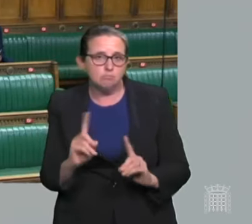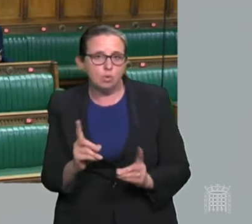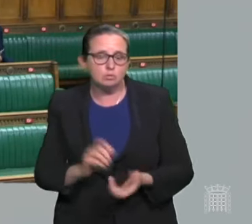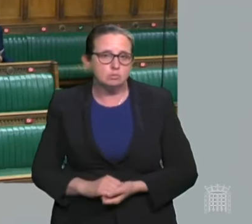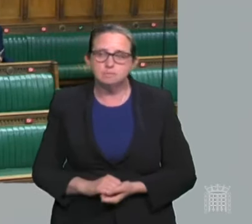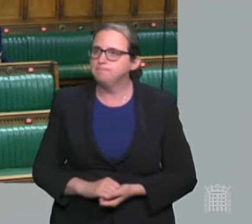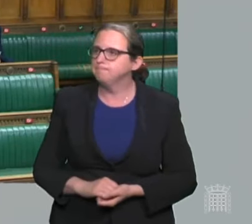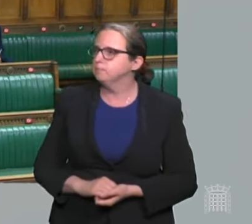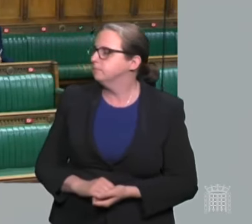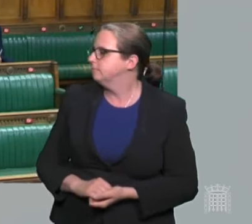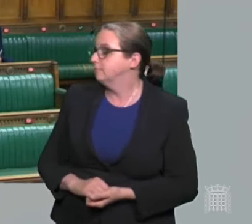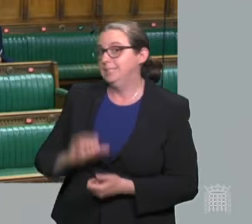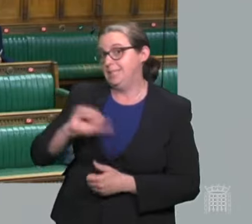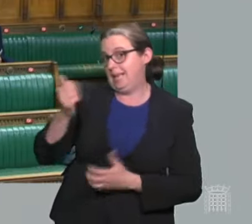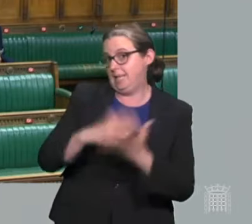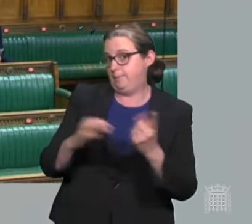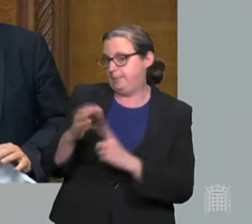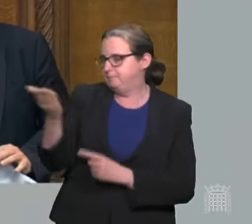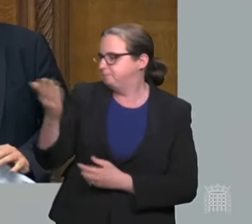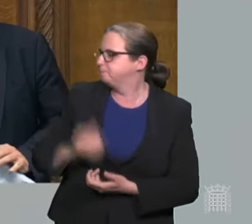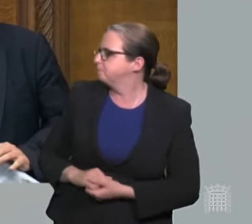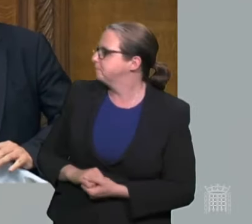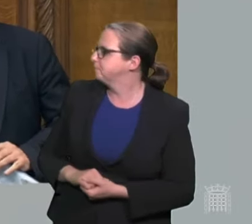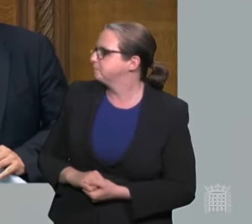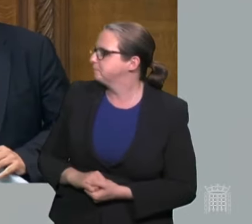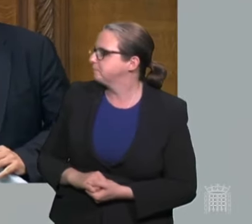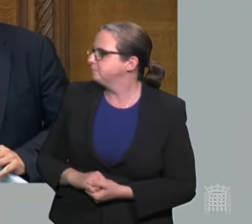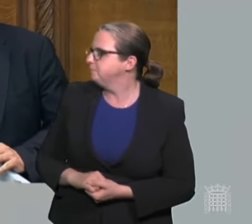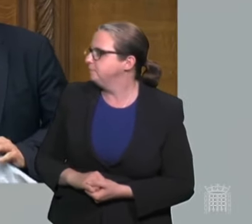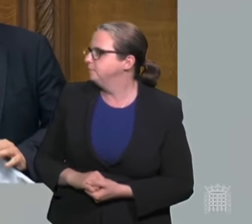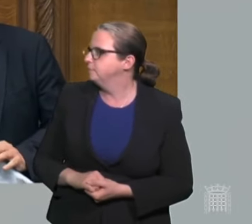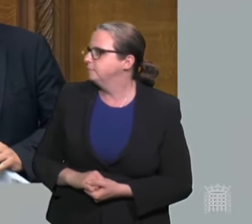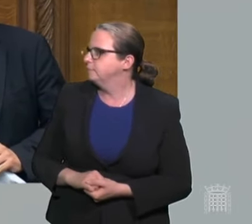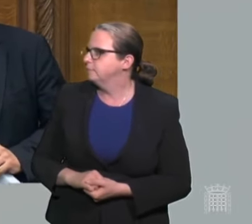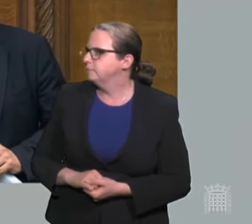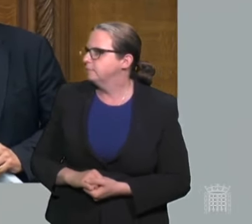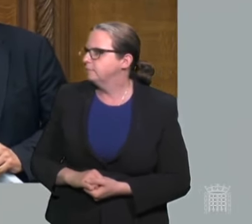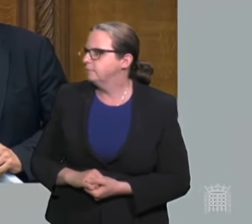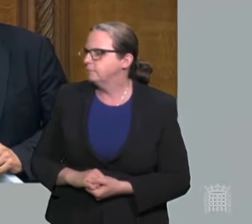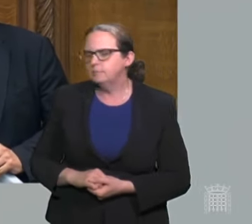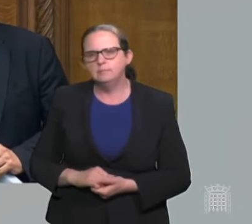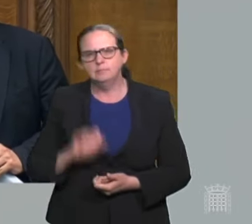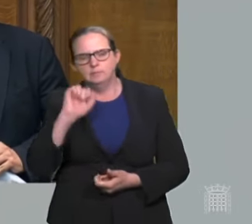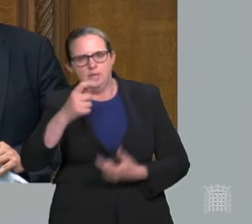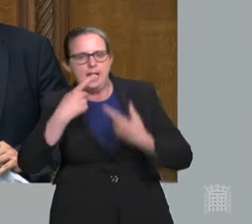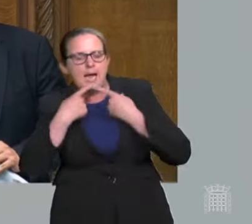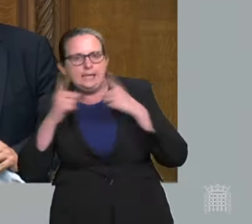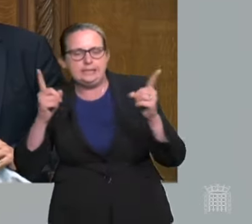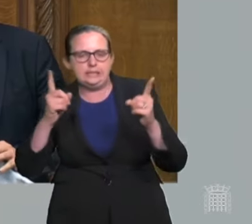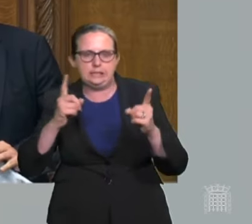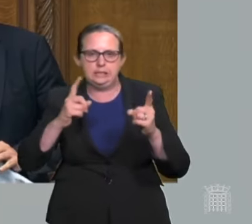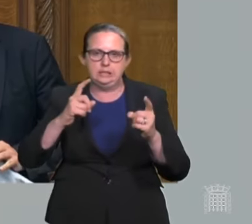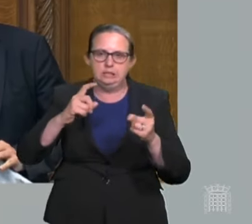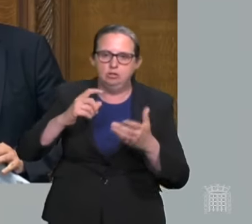Speaker, some have suggested that removing all restrictions in the way that the Secretary of State has announced will create